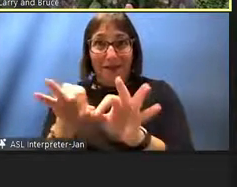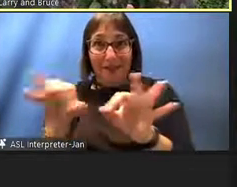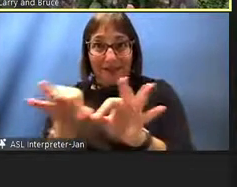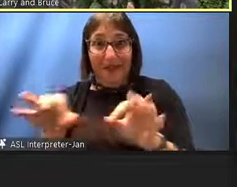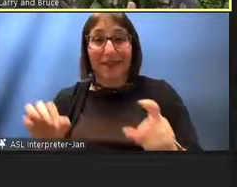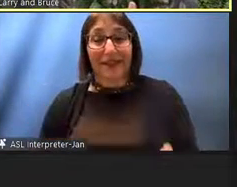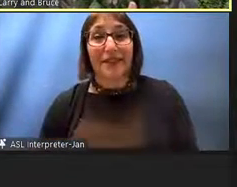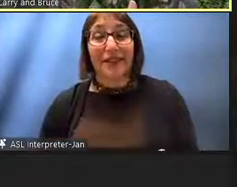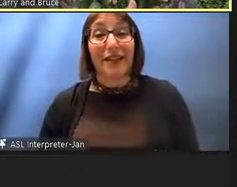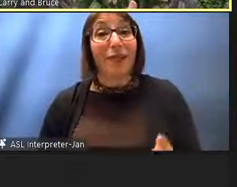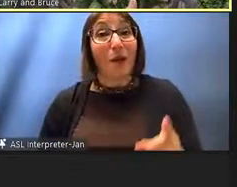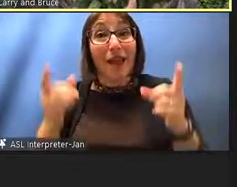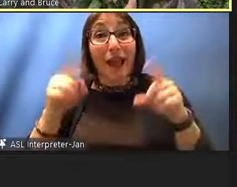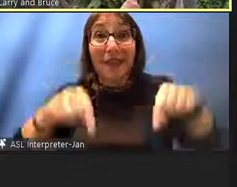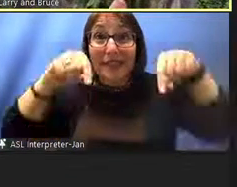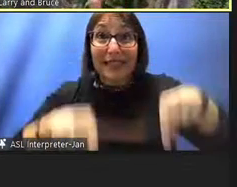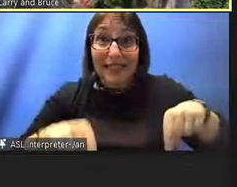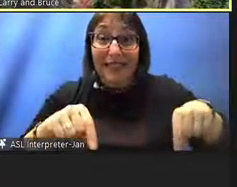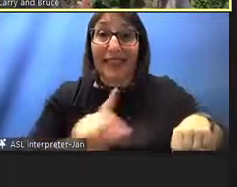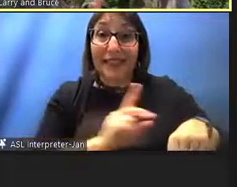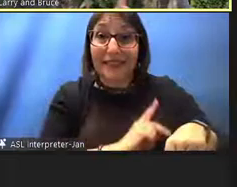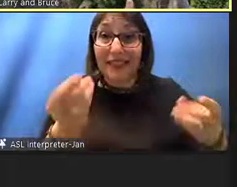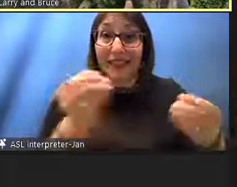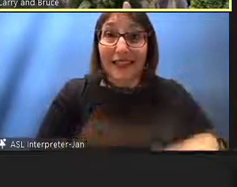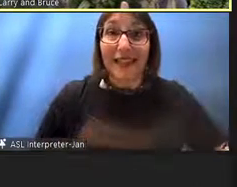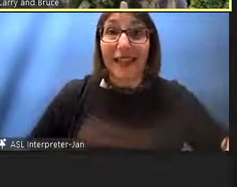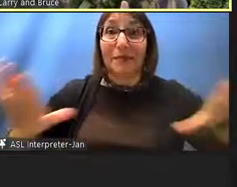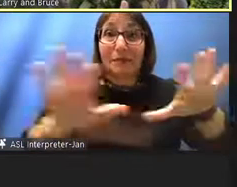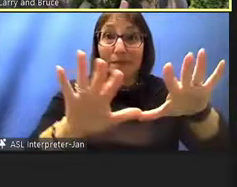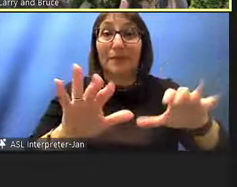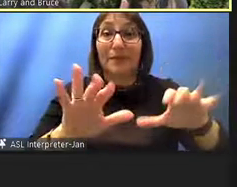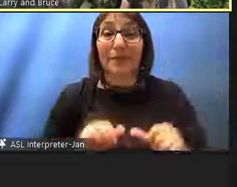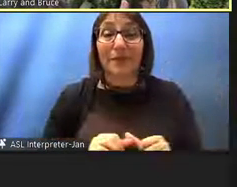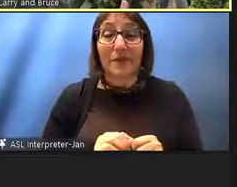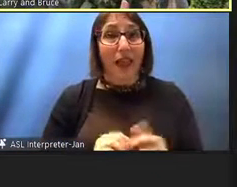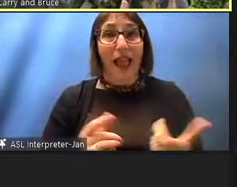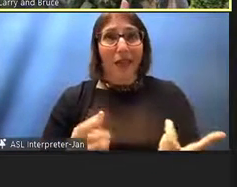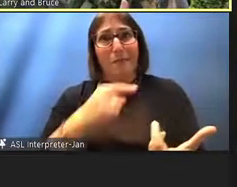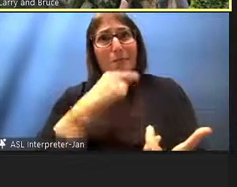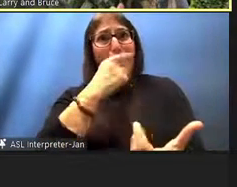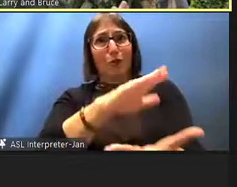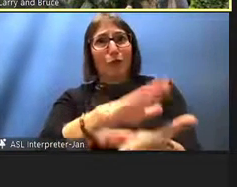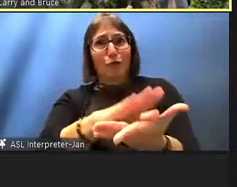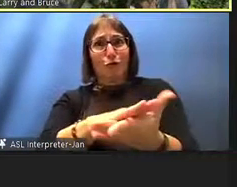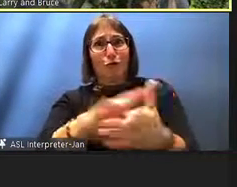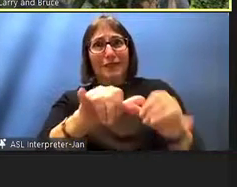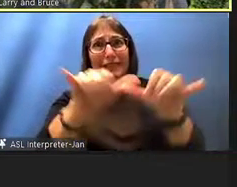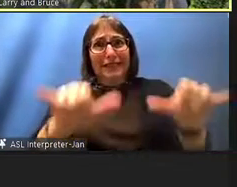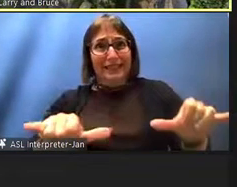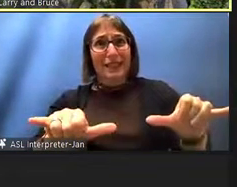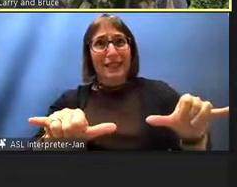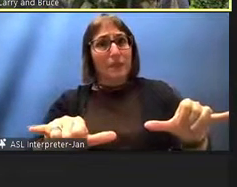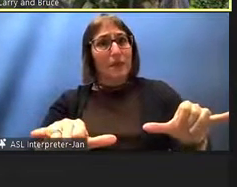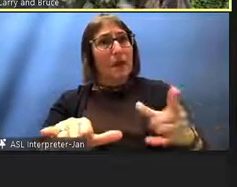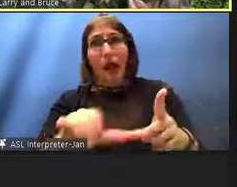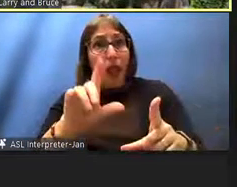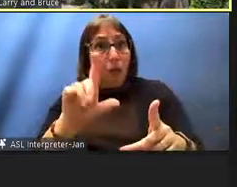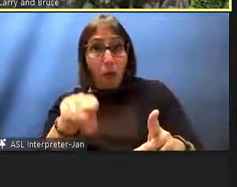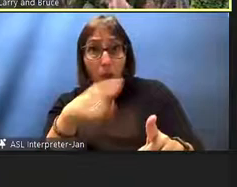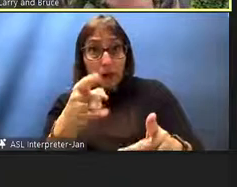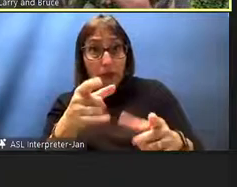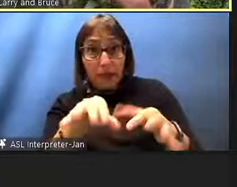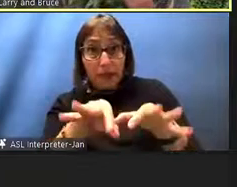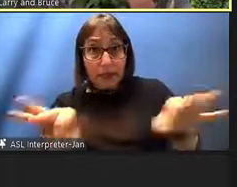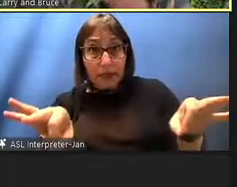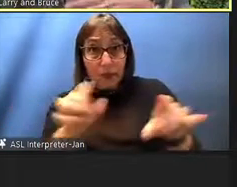in the kingdom. We had a whole public school system conducted in our language. then eventually